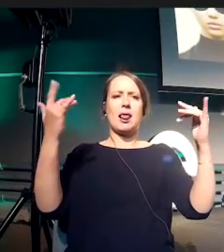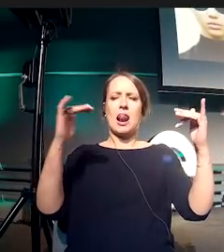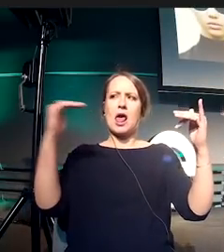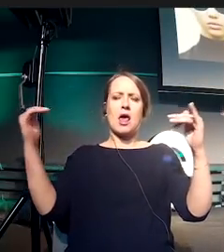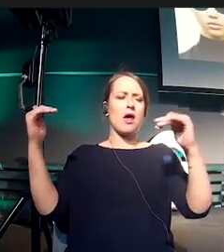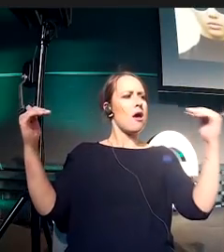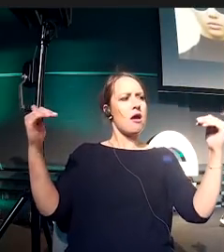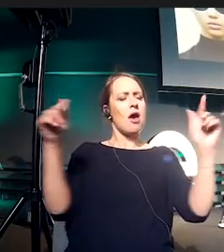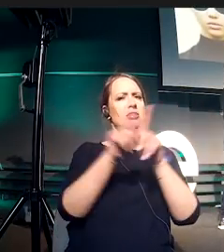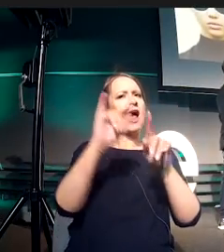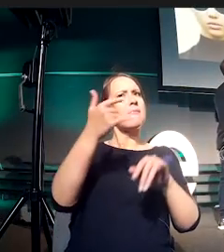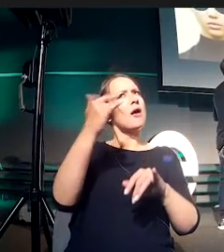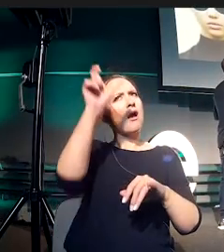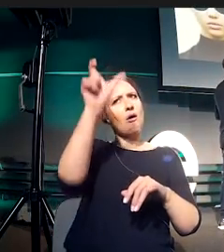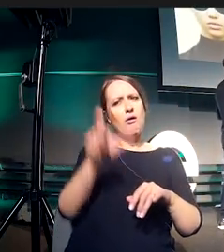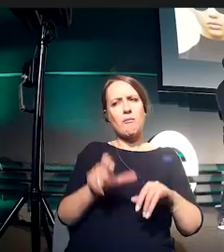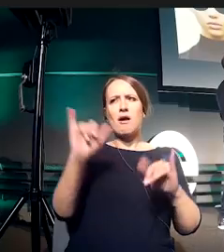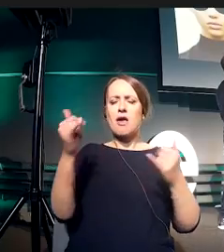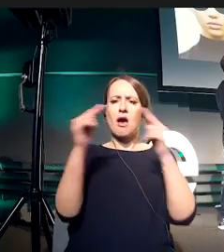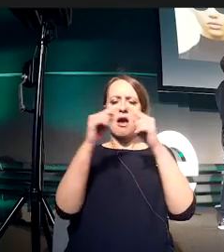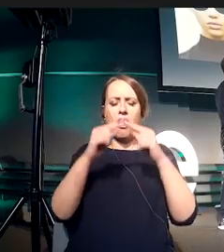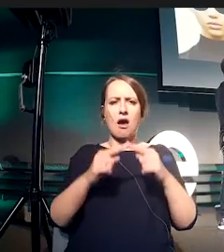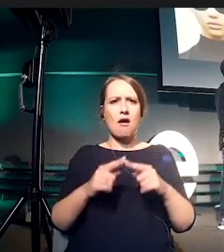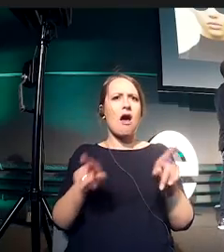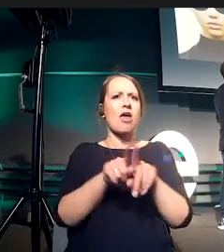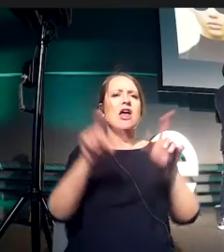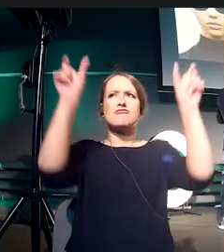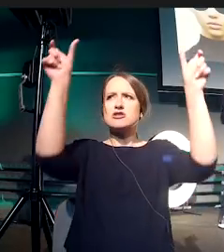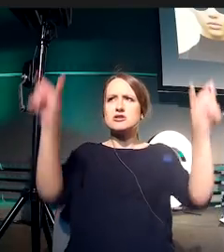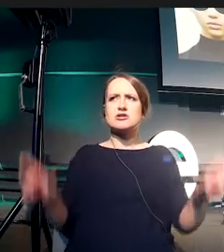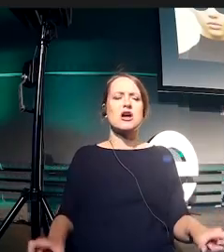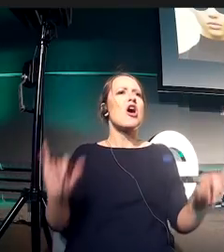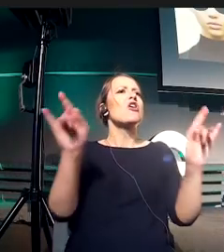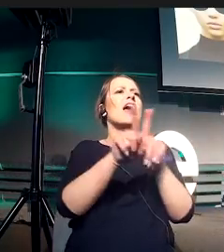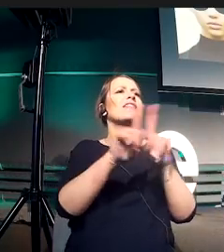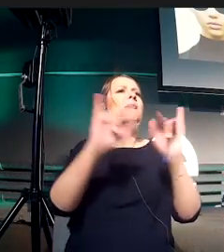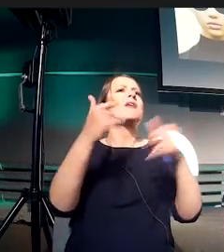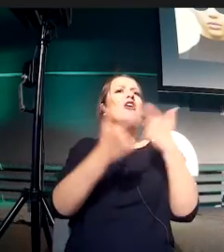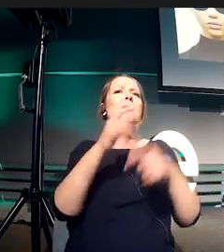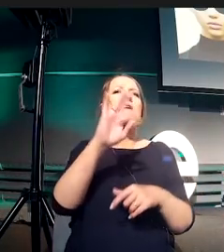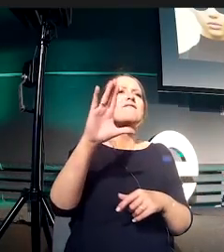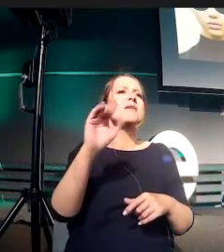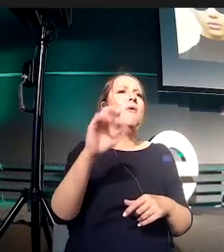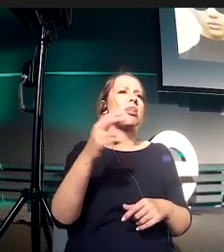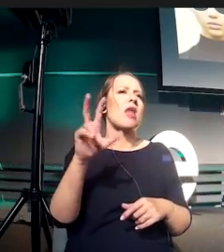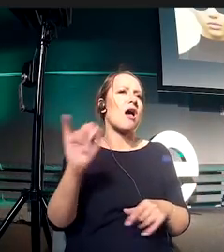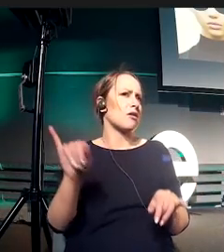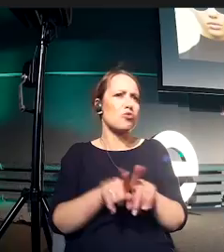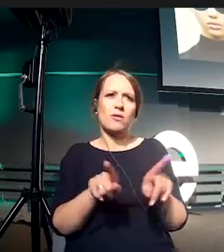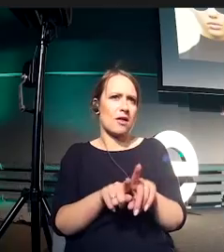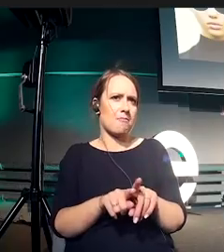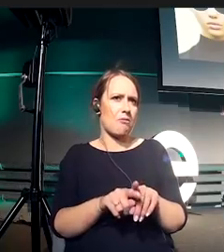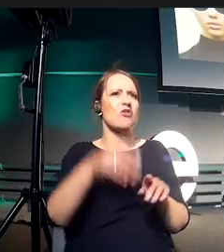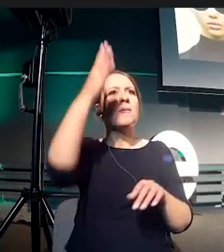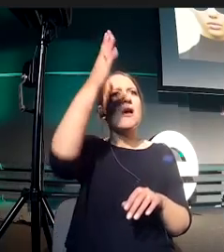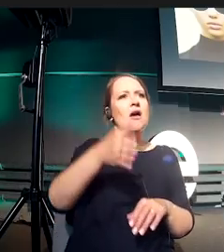I did an experiment by seeing if we measure the face of a different model, how can we